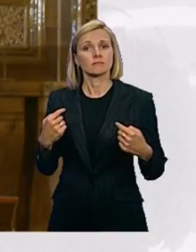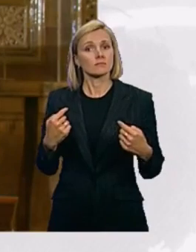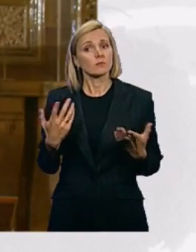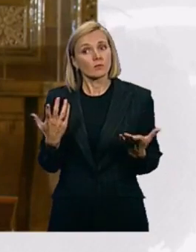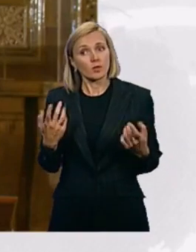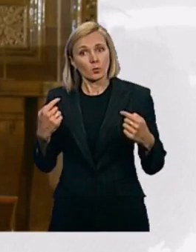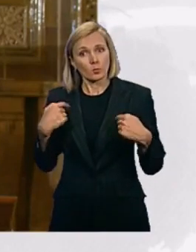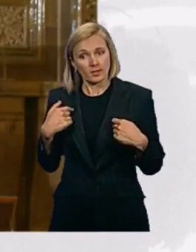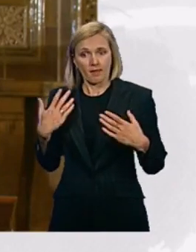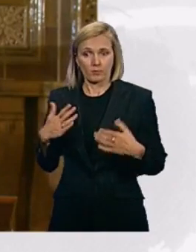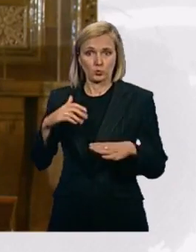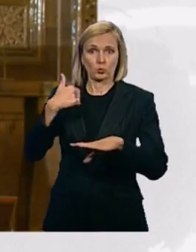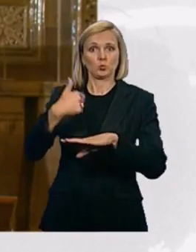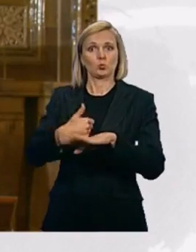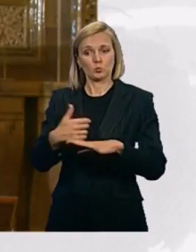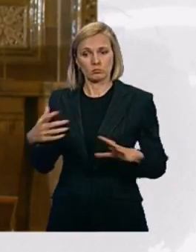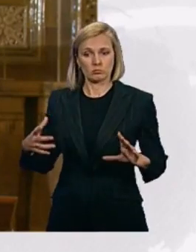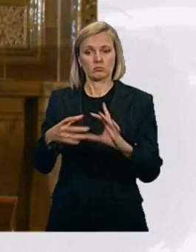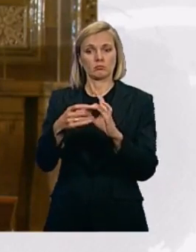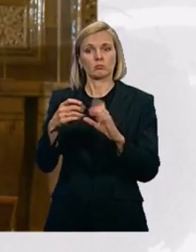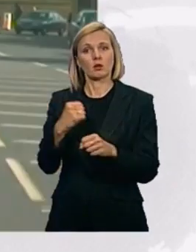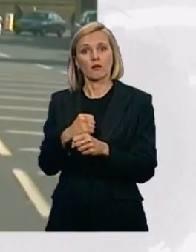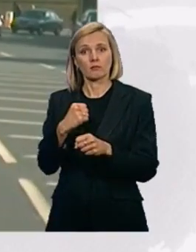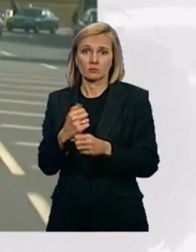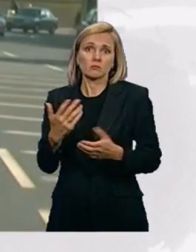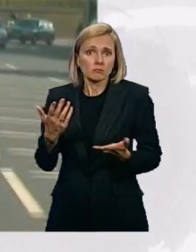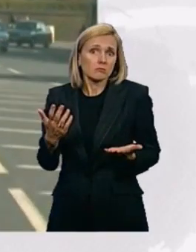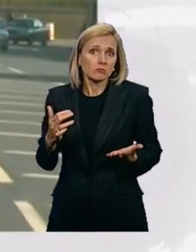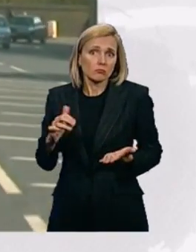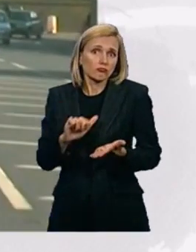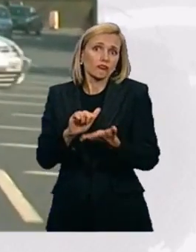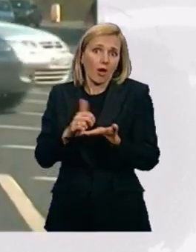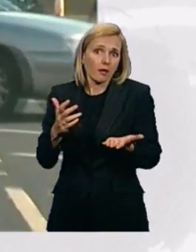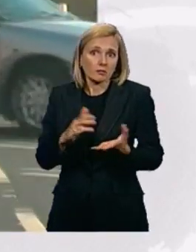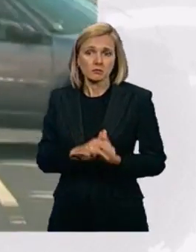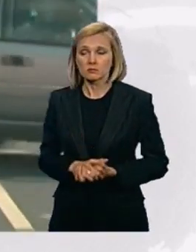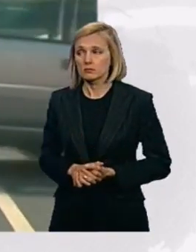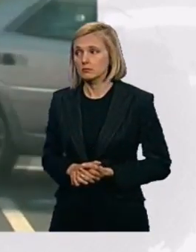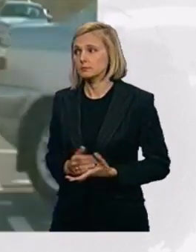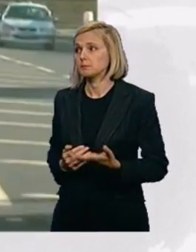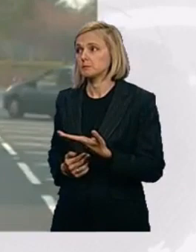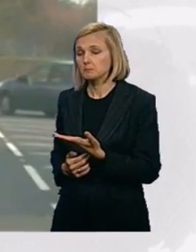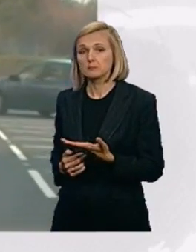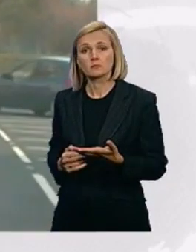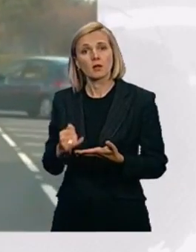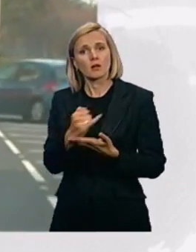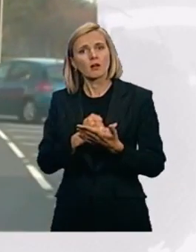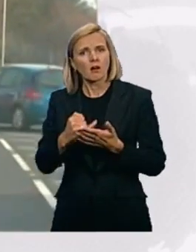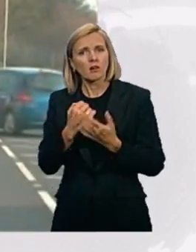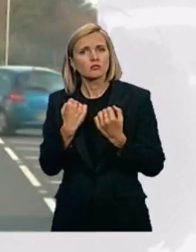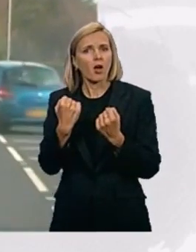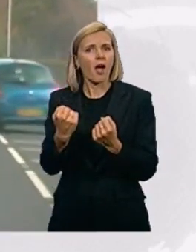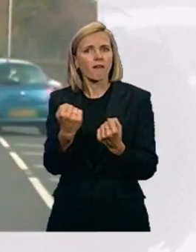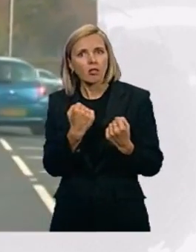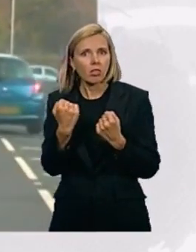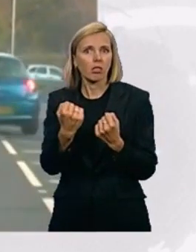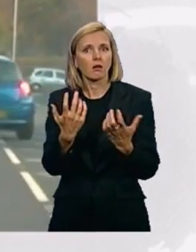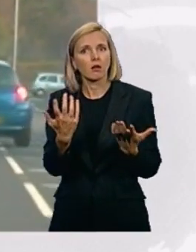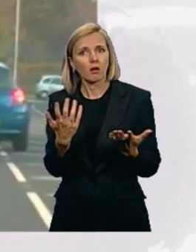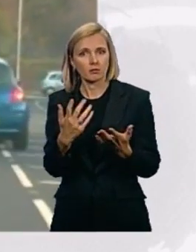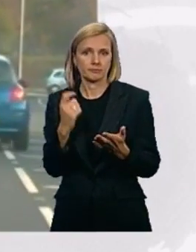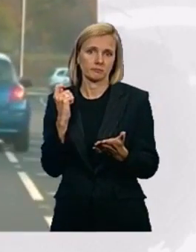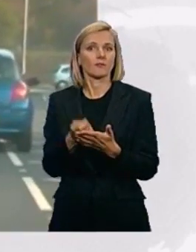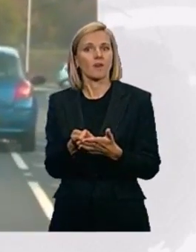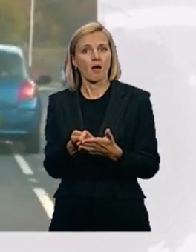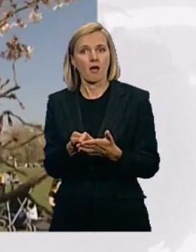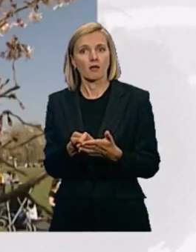enter into coalition government and it was the right one. On the spot fines for bad drivers as the government tries to make Britain's